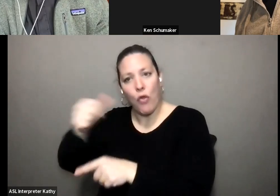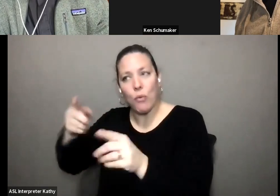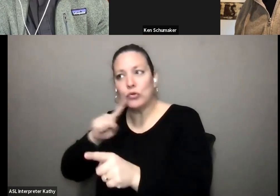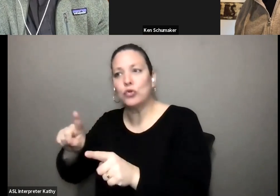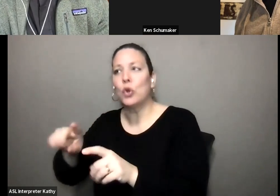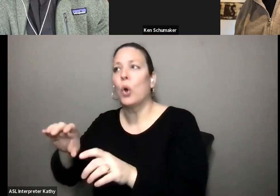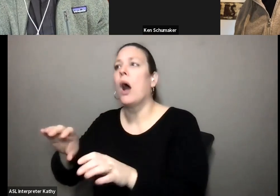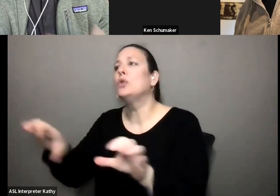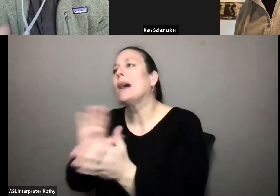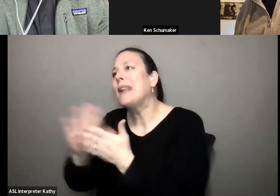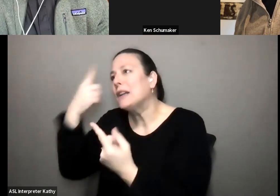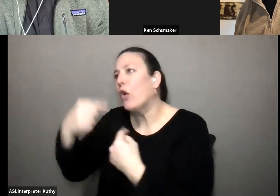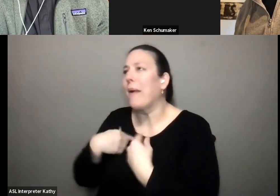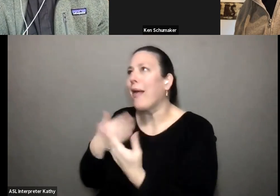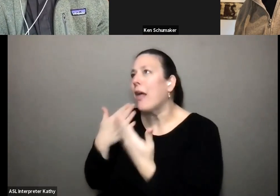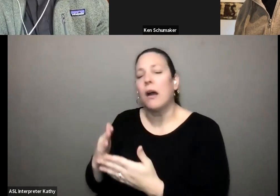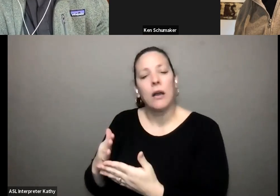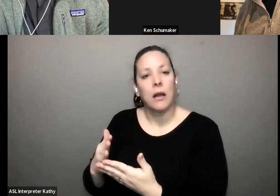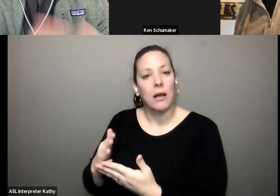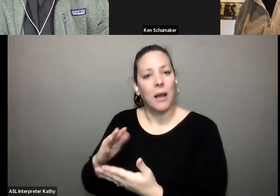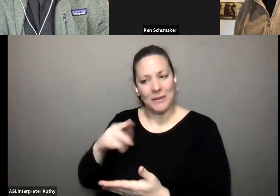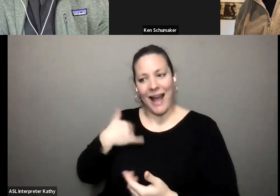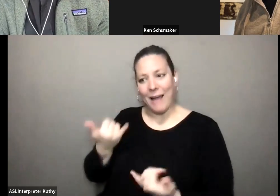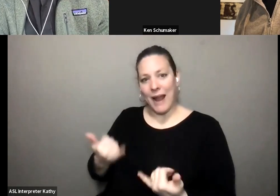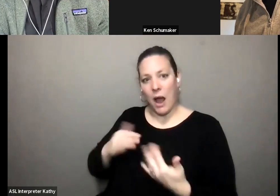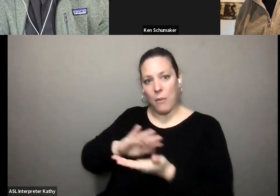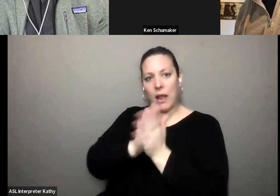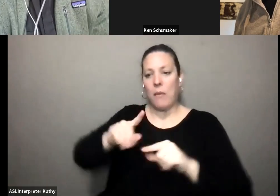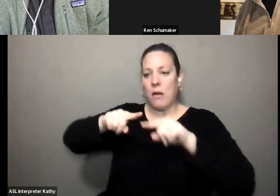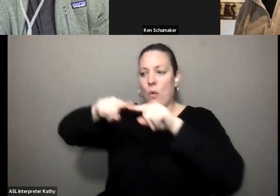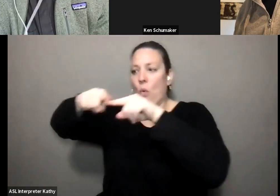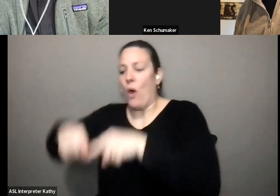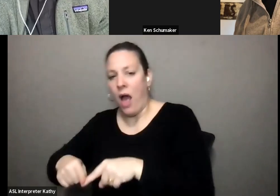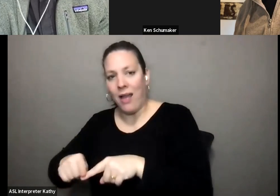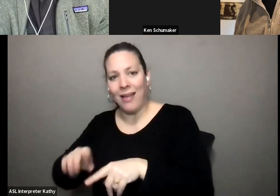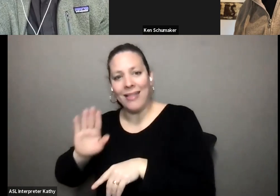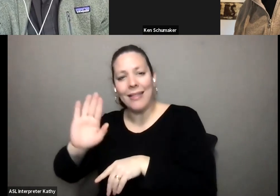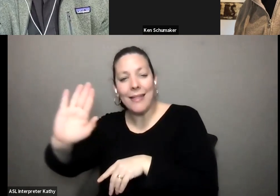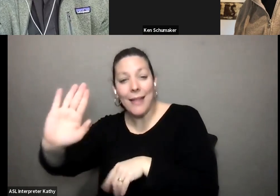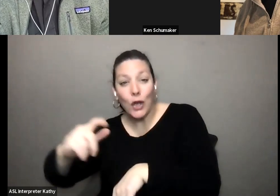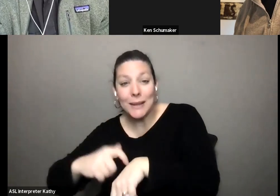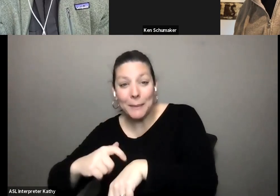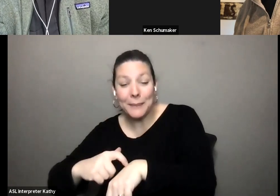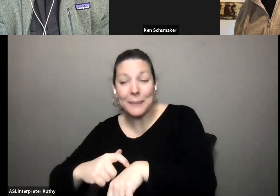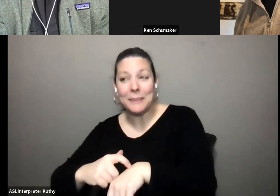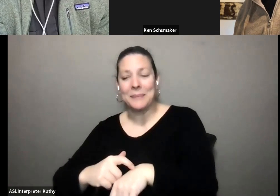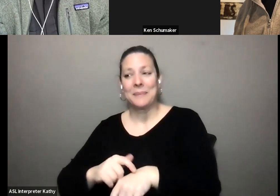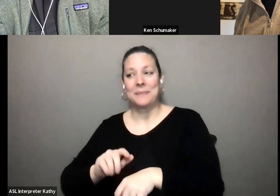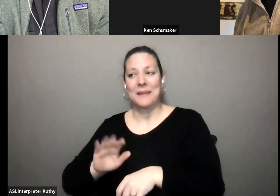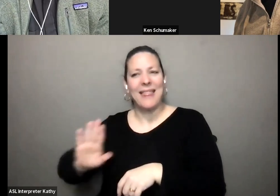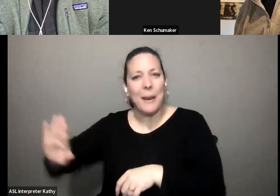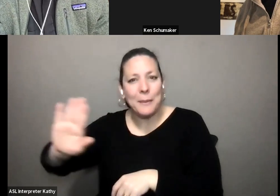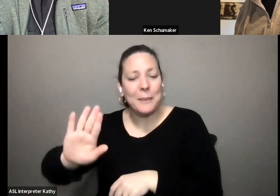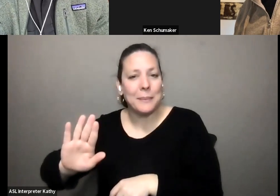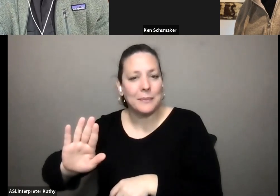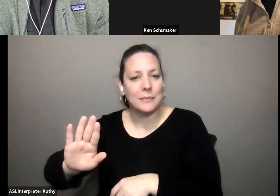something for you uh but because then you're reliant on their uh on their timeliness um you don't have